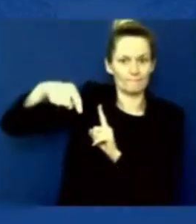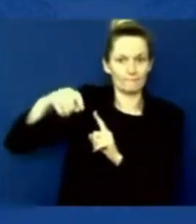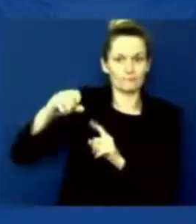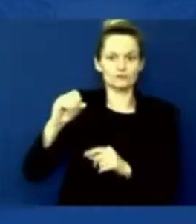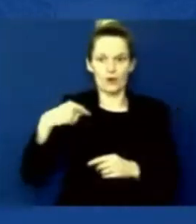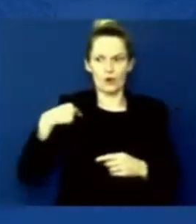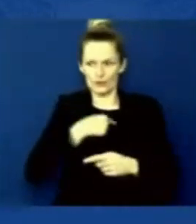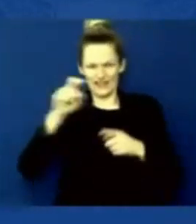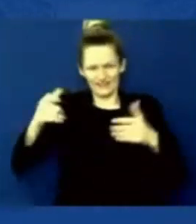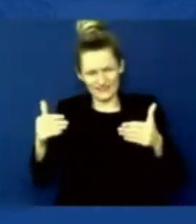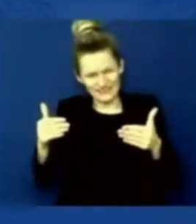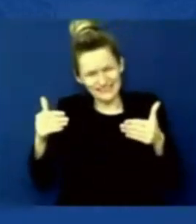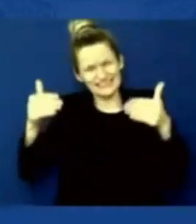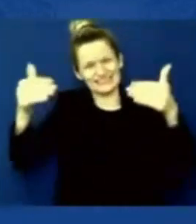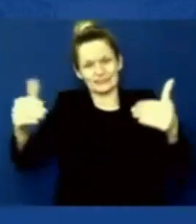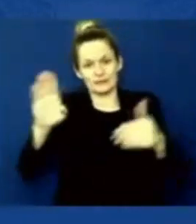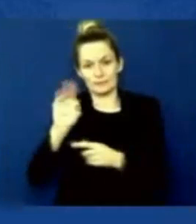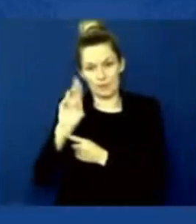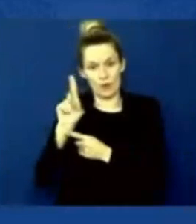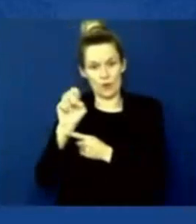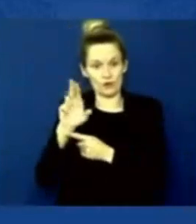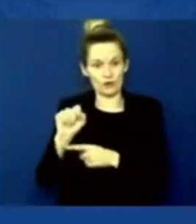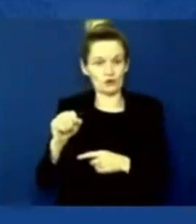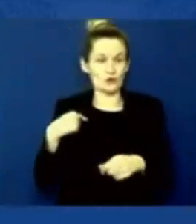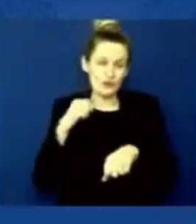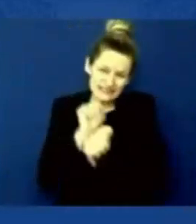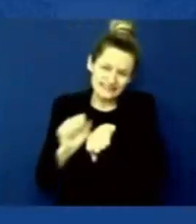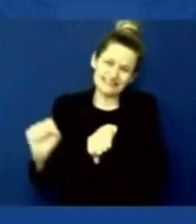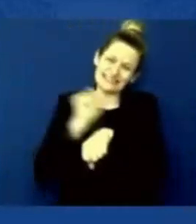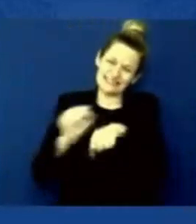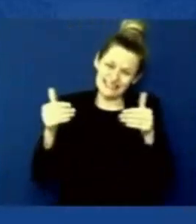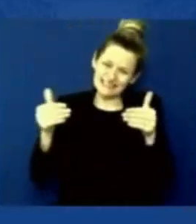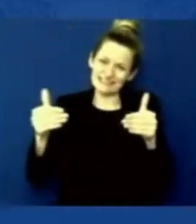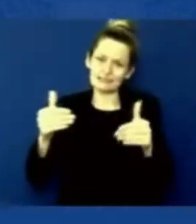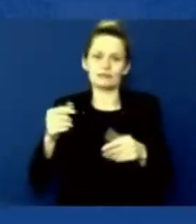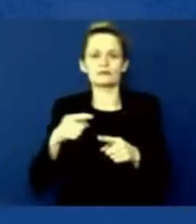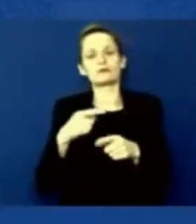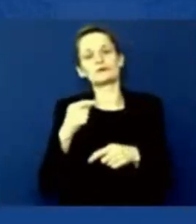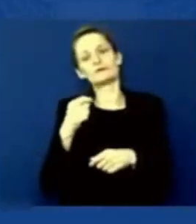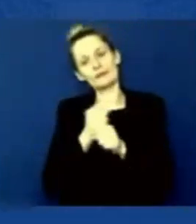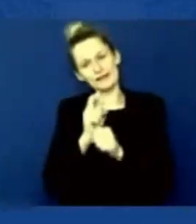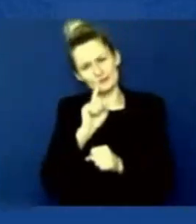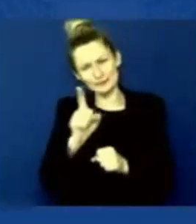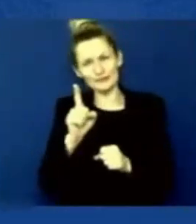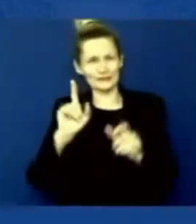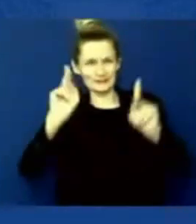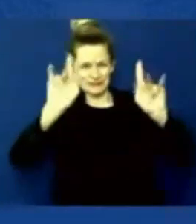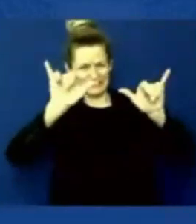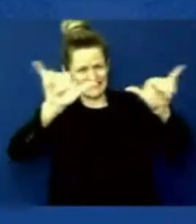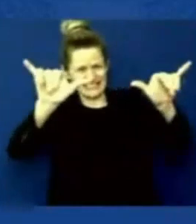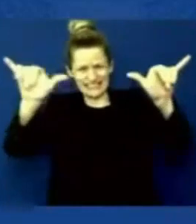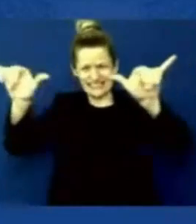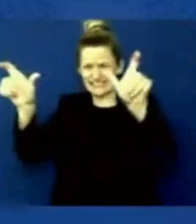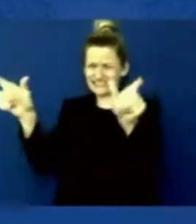as fast as we can to get people out. That's our mission. That's our goal. And our determination to get every